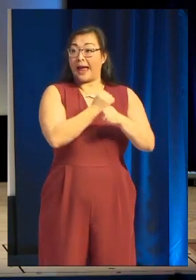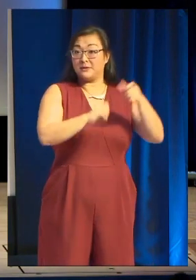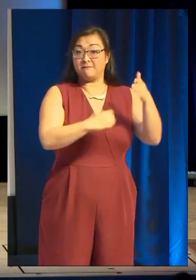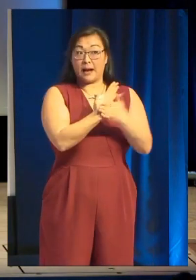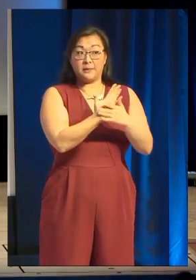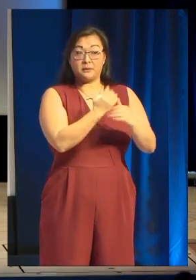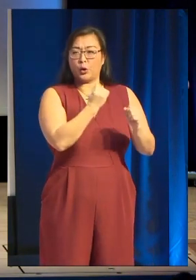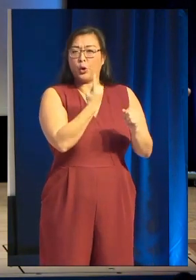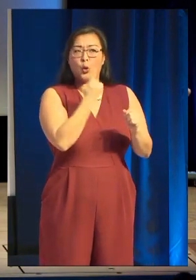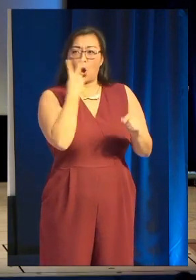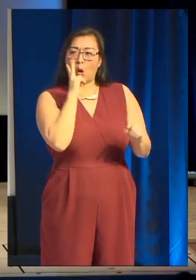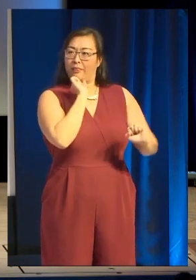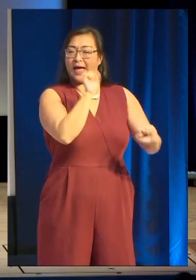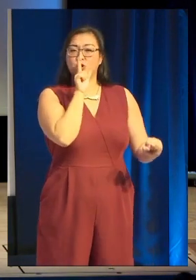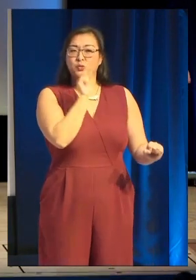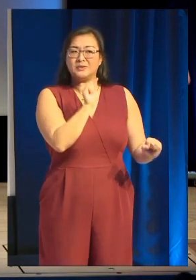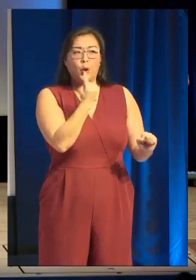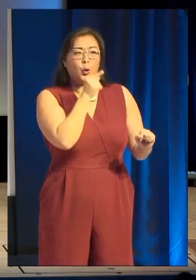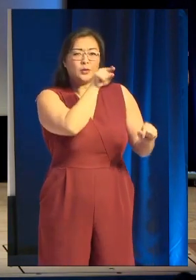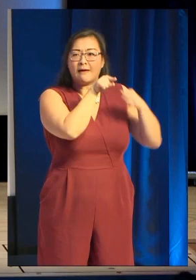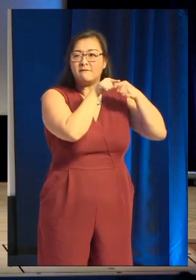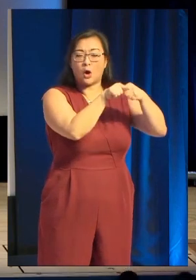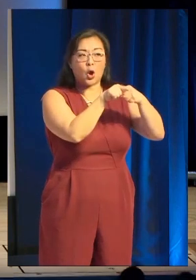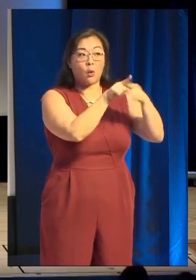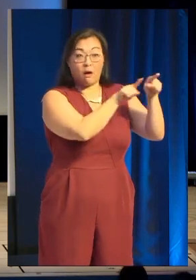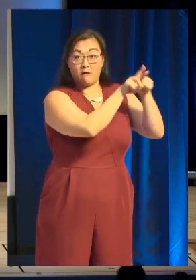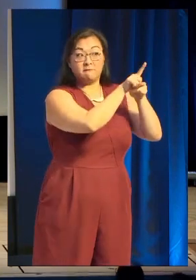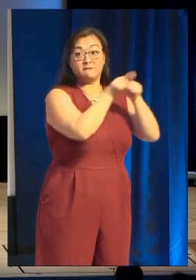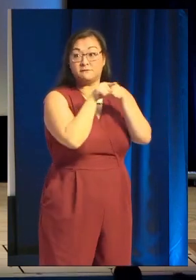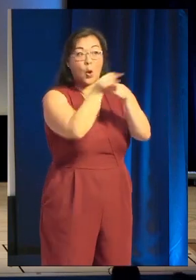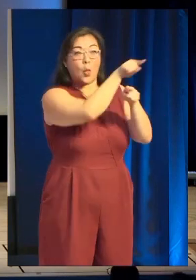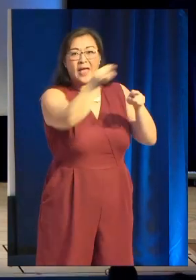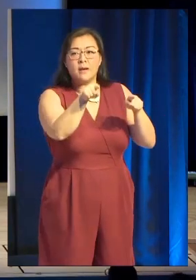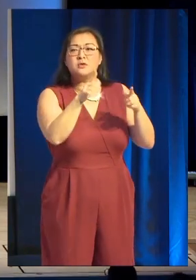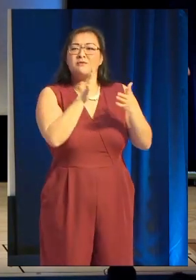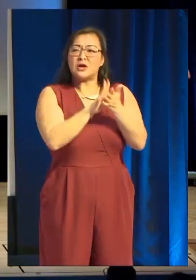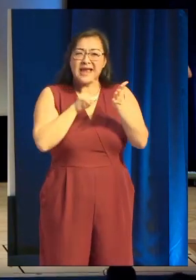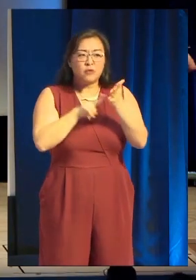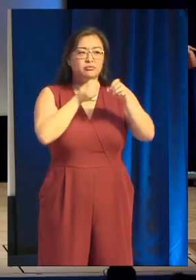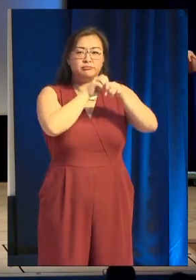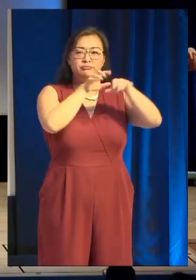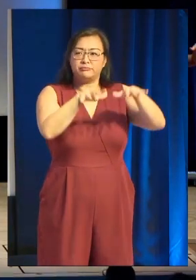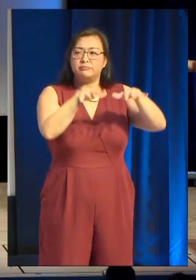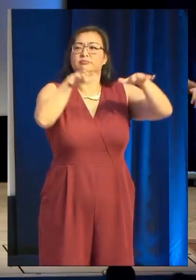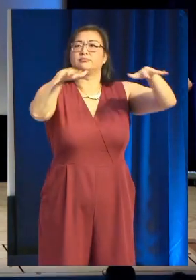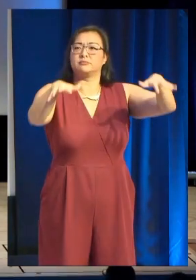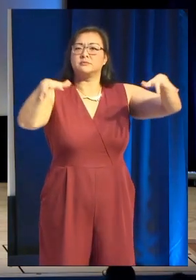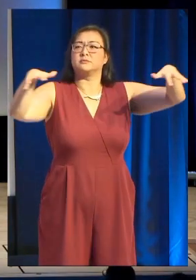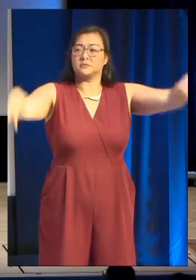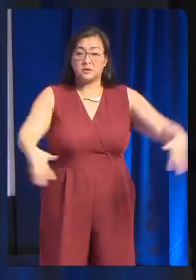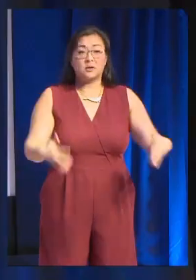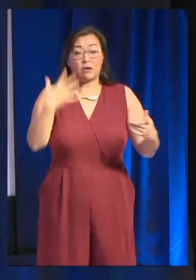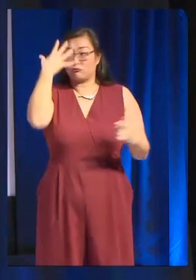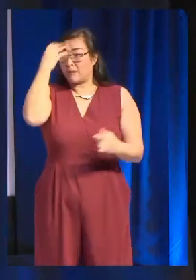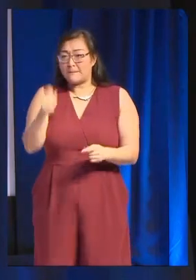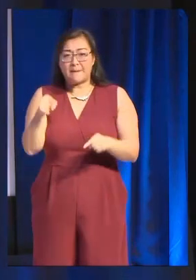Follow the people that they follow. It's very organic and natural. And remember, in all of this, keep in mind